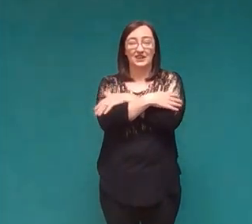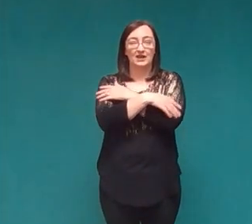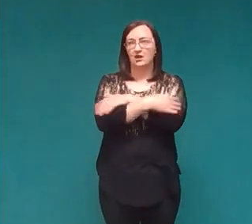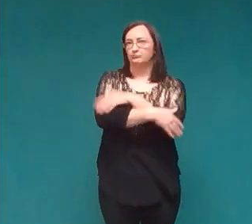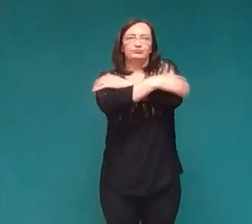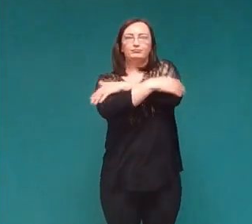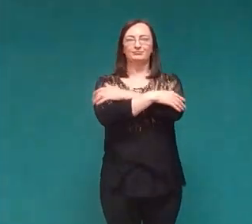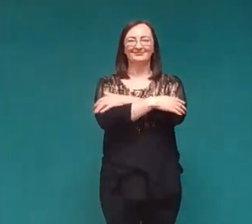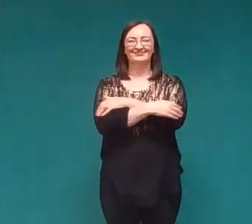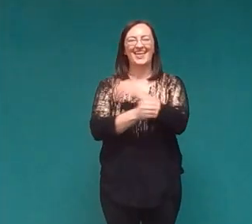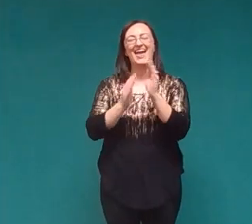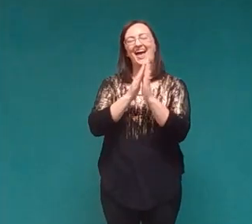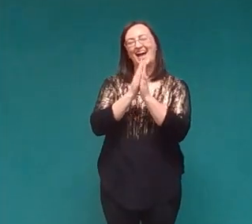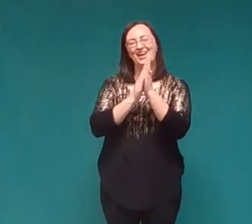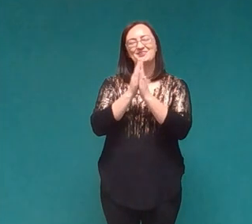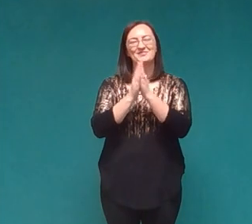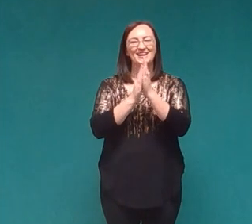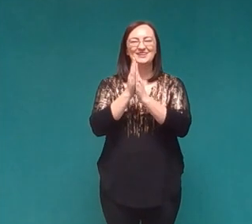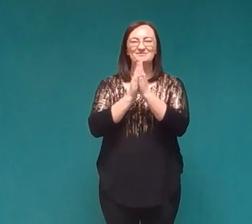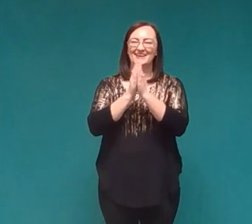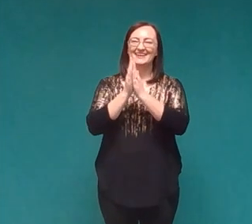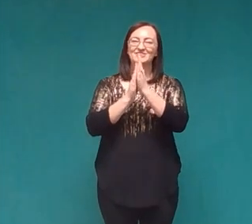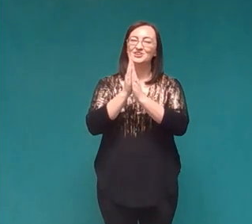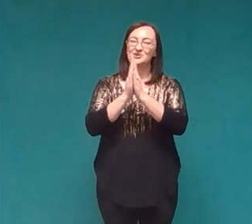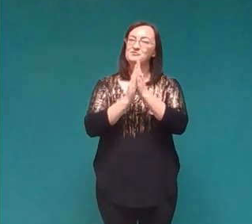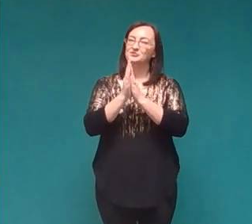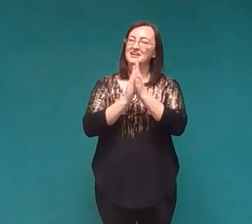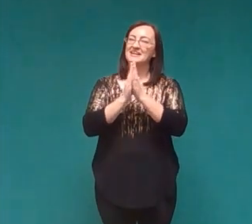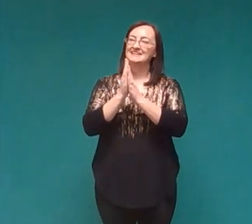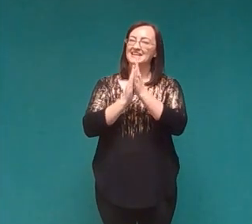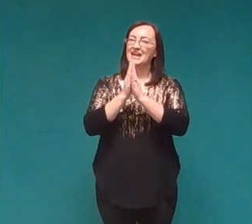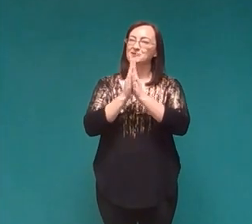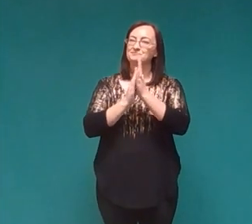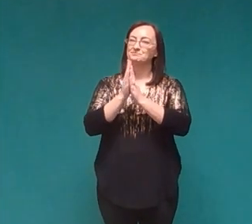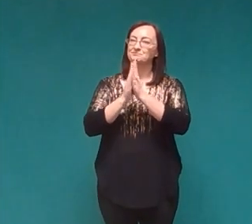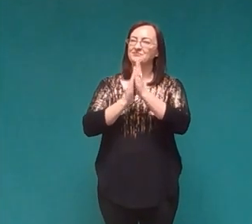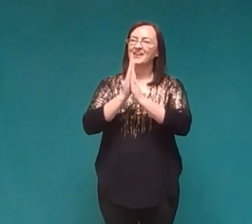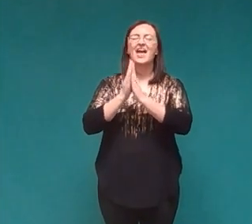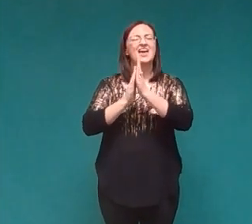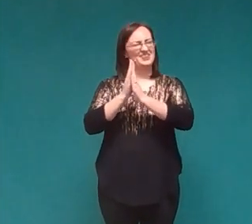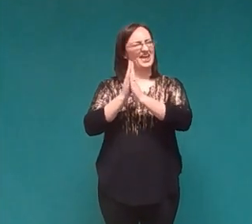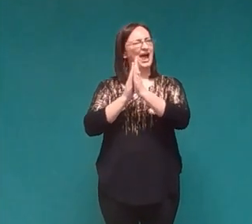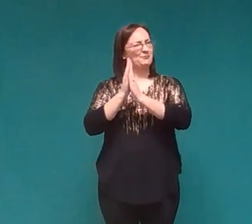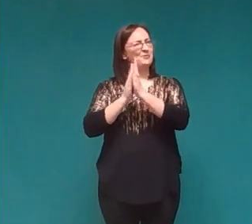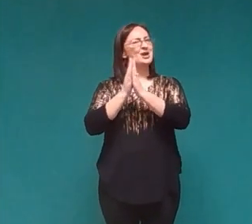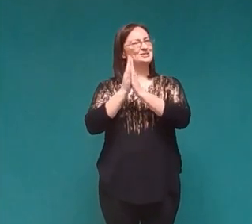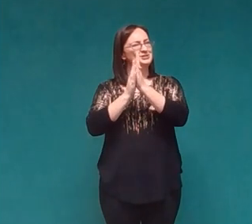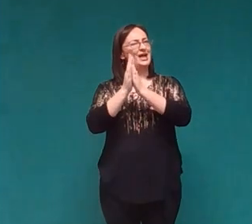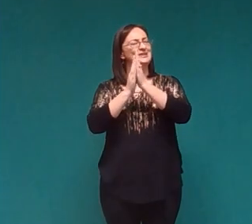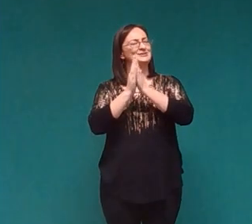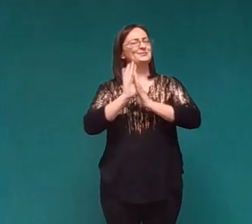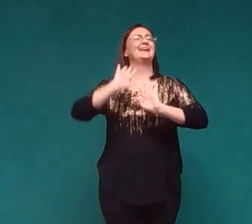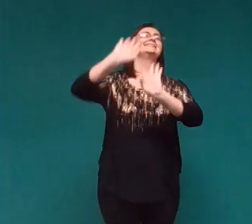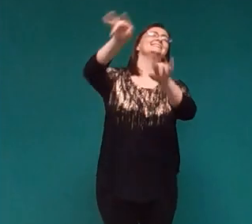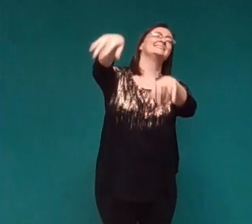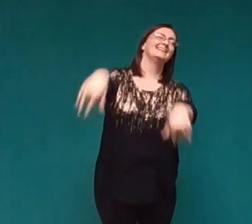chilly. I would be too freezy, that would